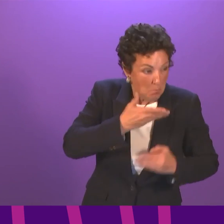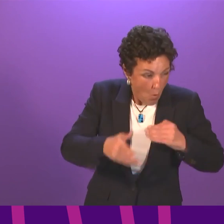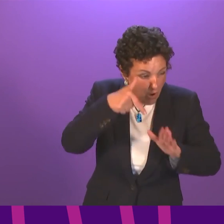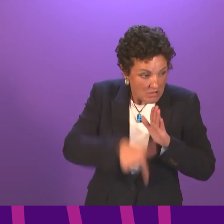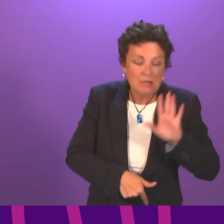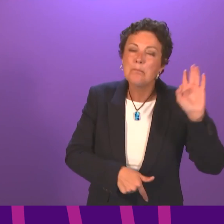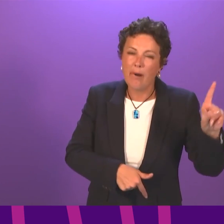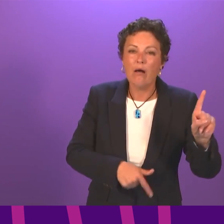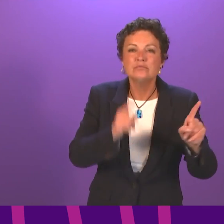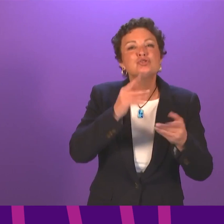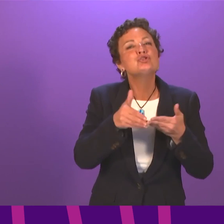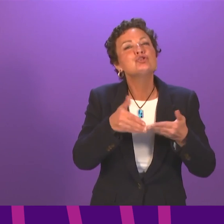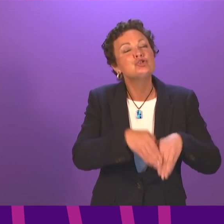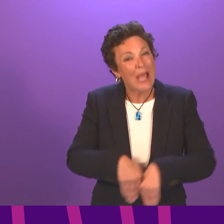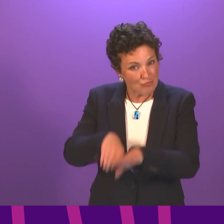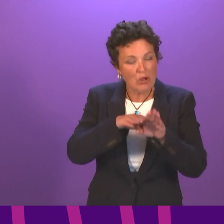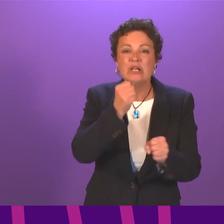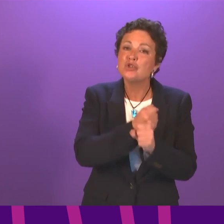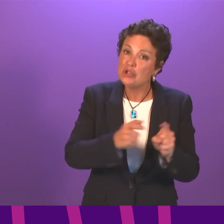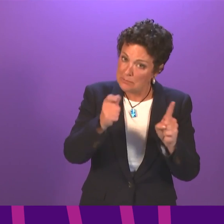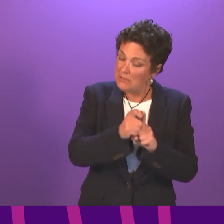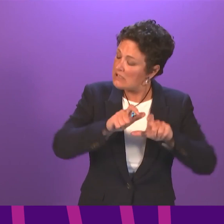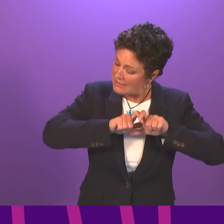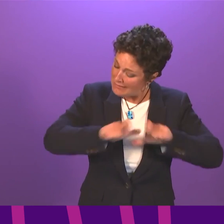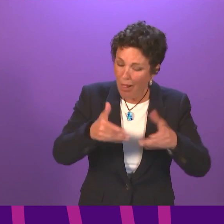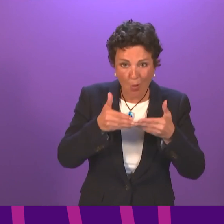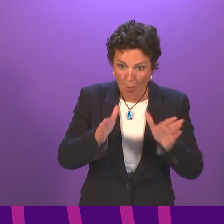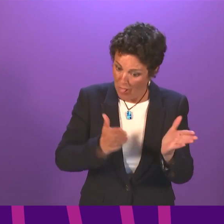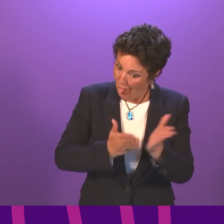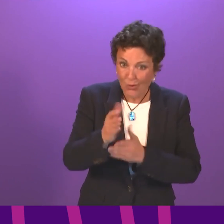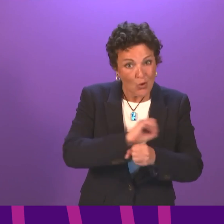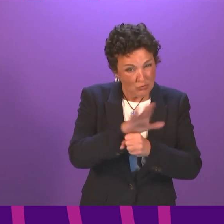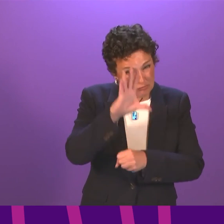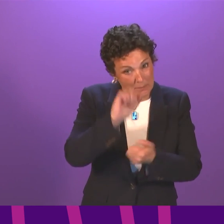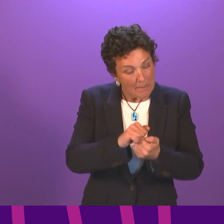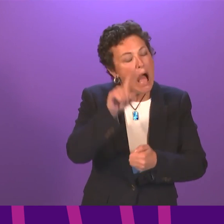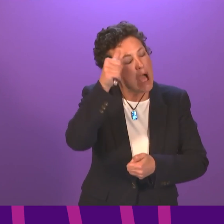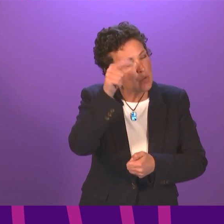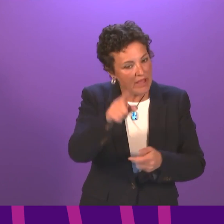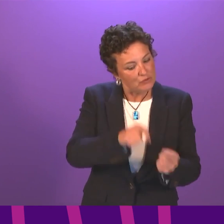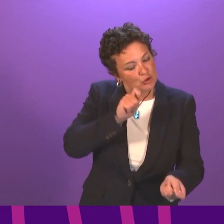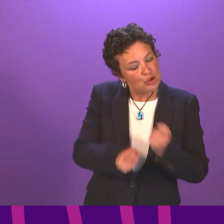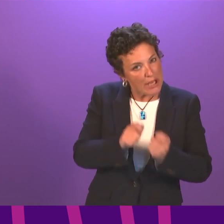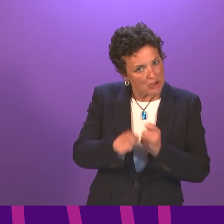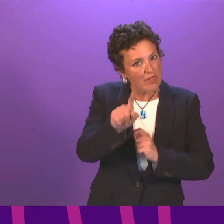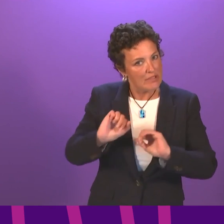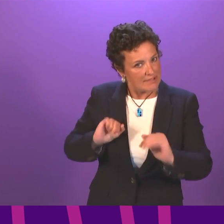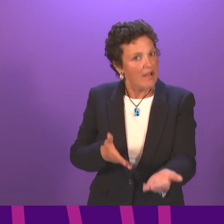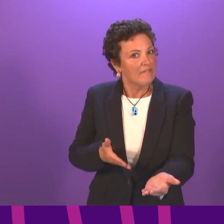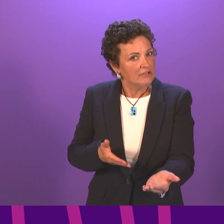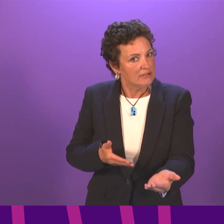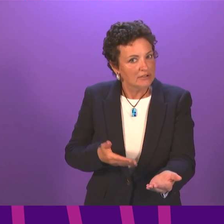GP practices, though, it is important to say, have remained open during the pandemic, although they have had to change the way in which they